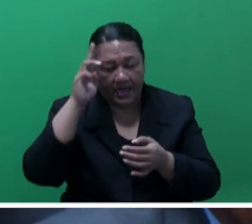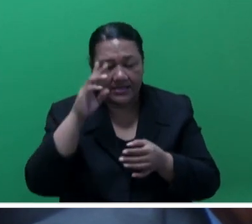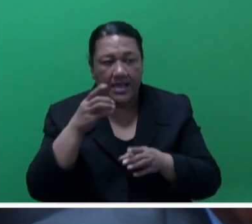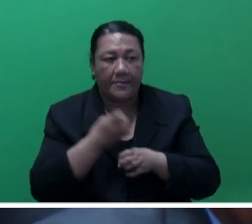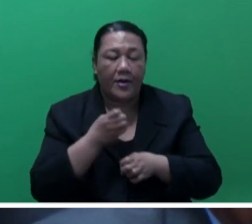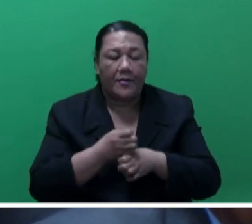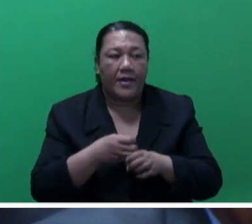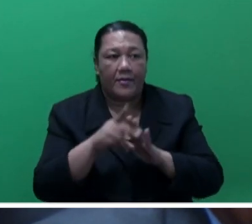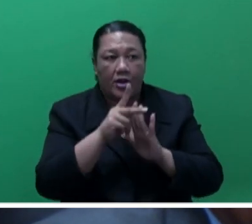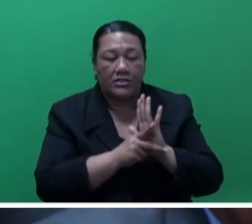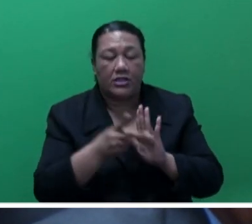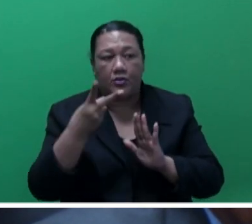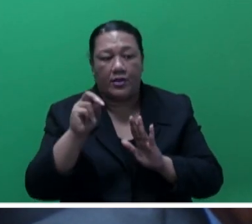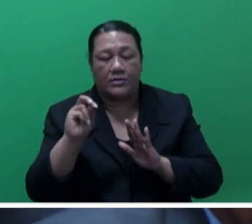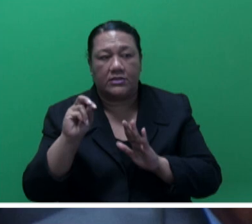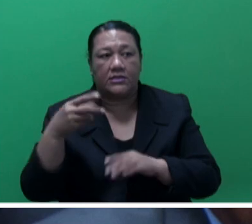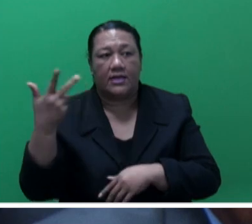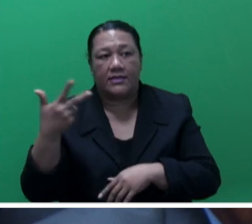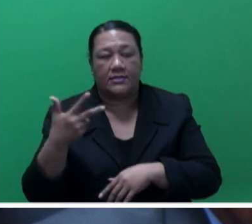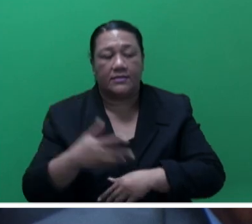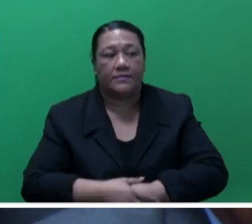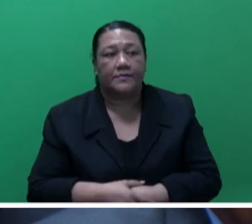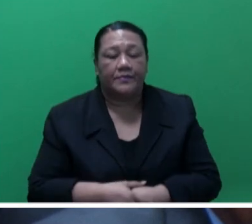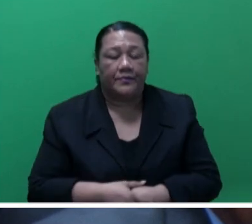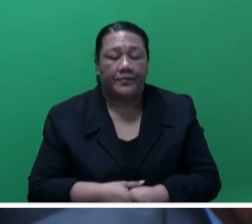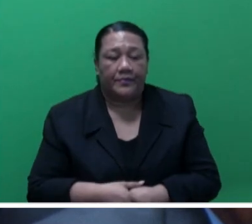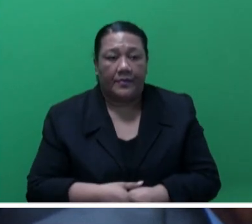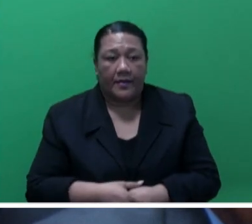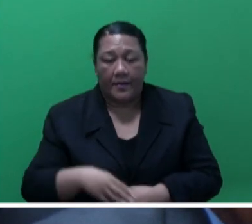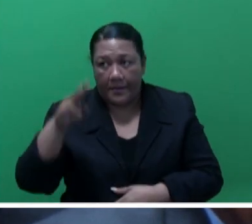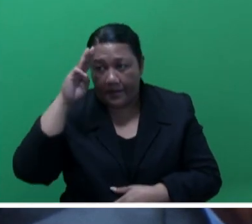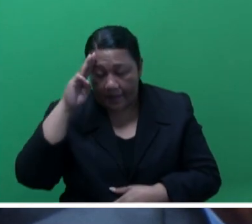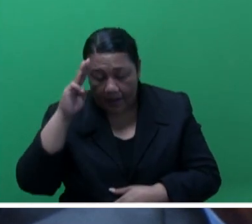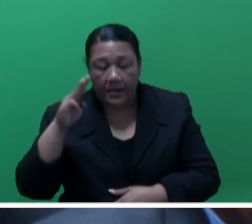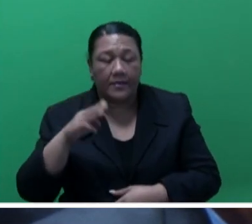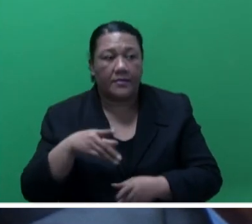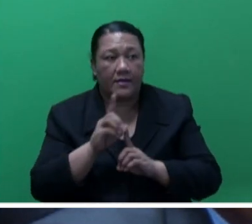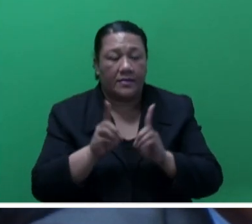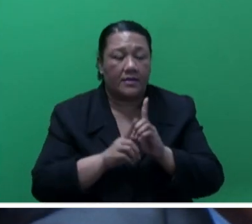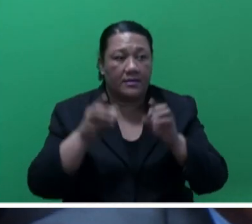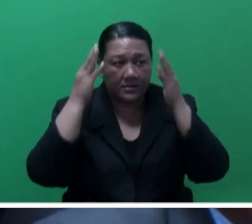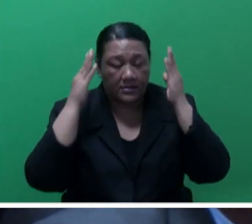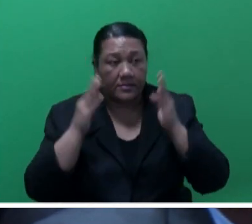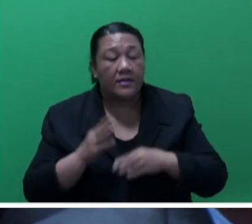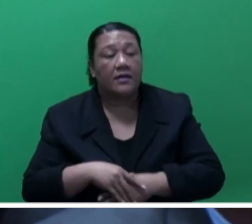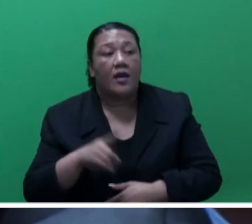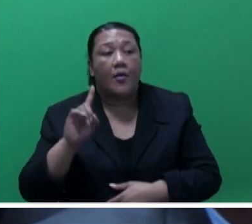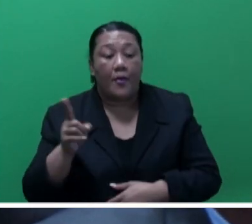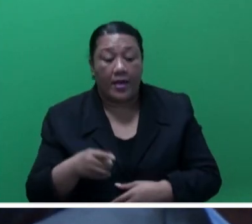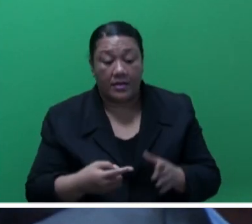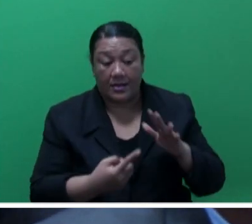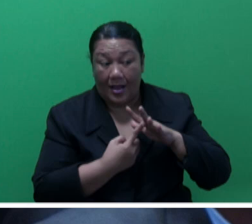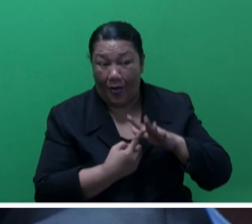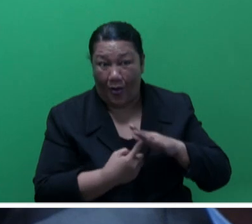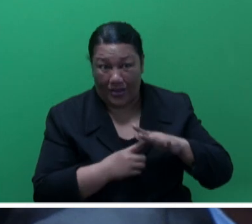Policy 2018. Madam Deputy Speaker, in the context of these high-level policy processes,